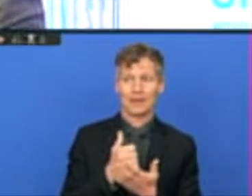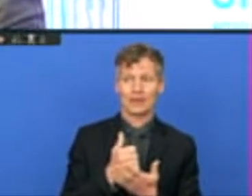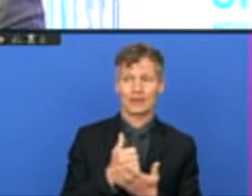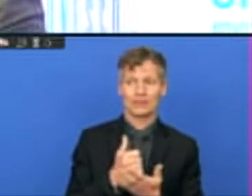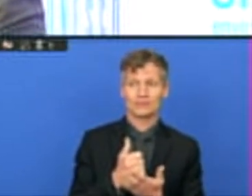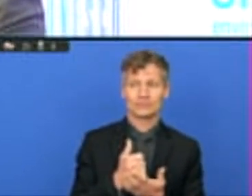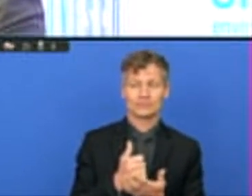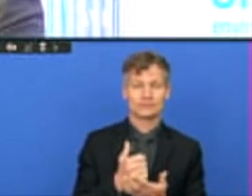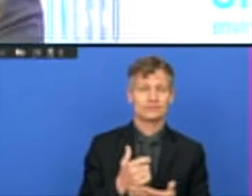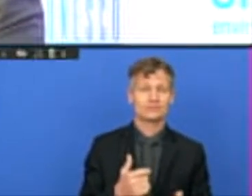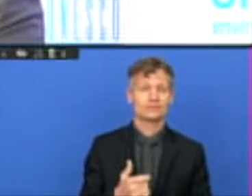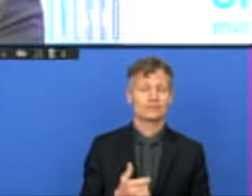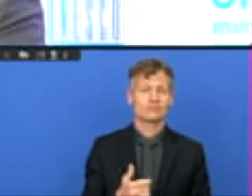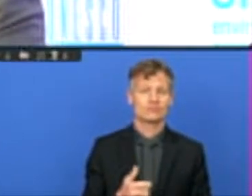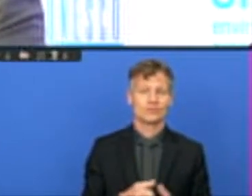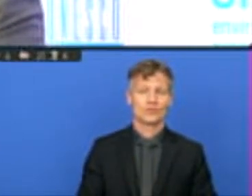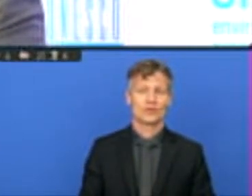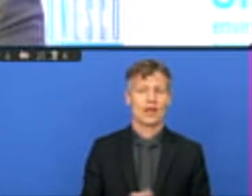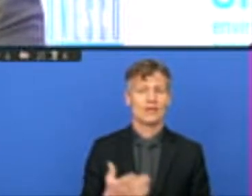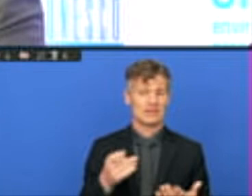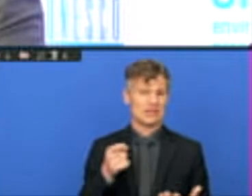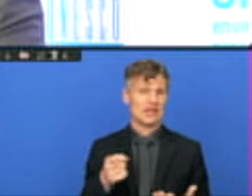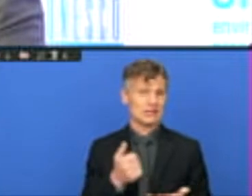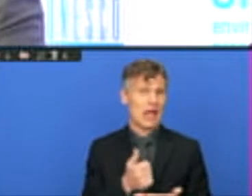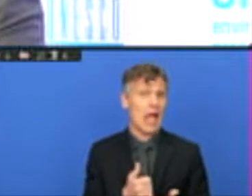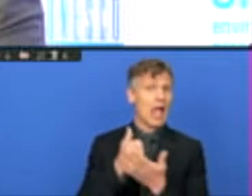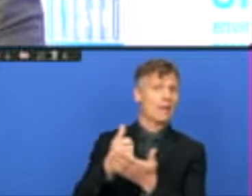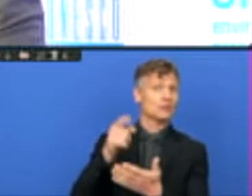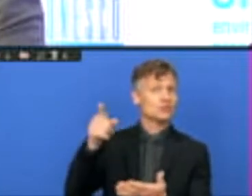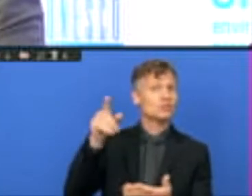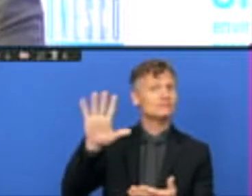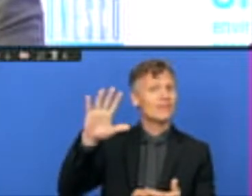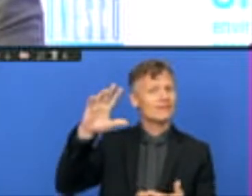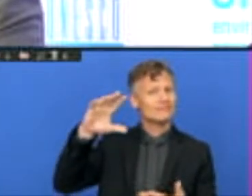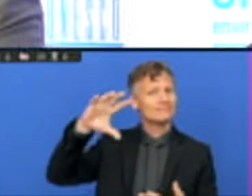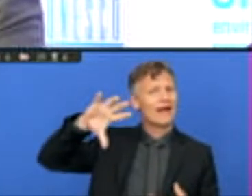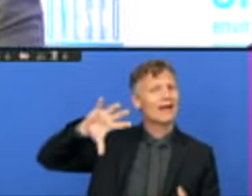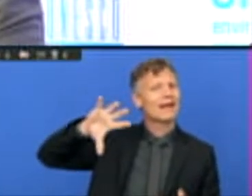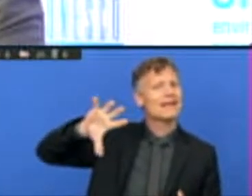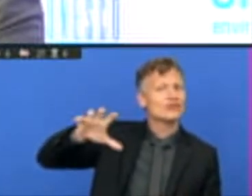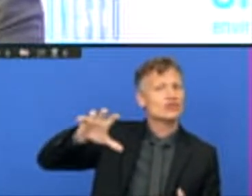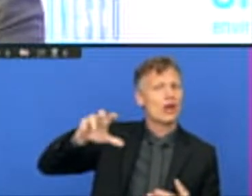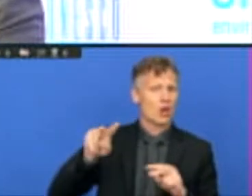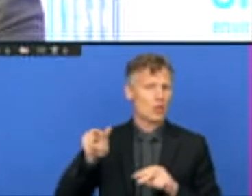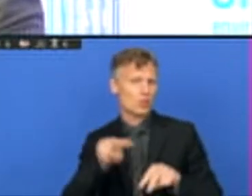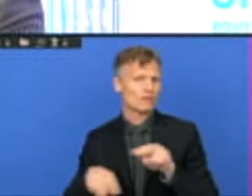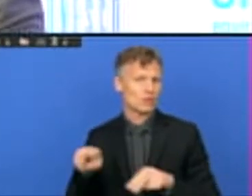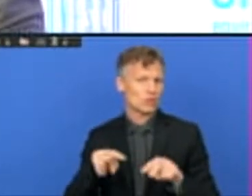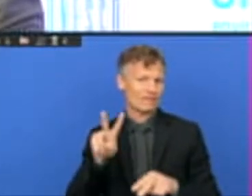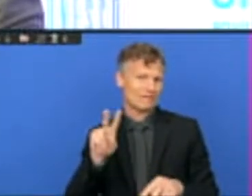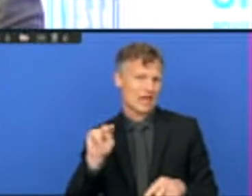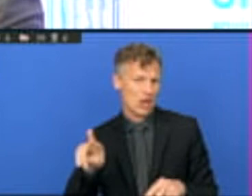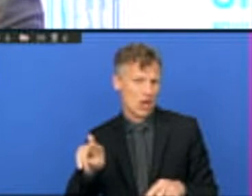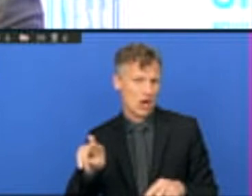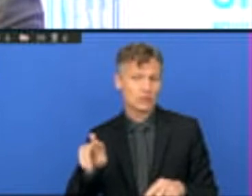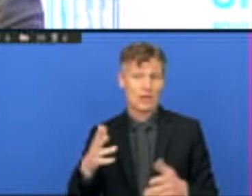which we have just delivered the second national one to the UN system. And